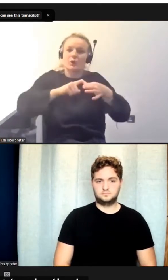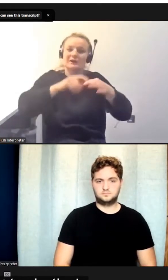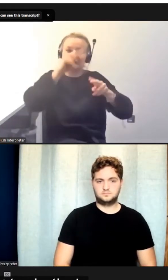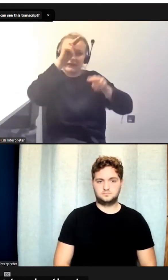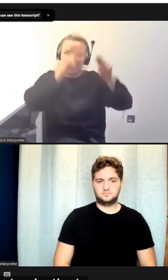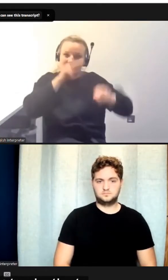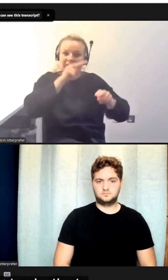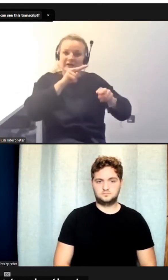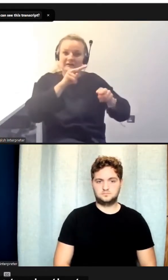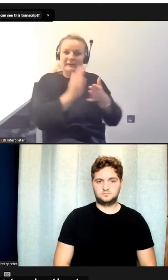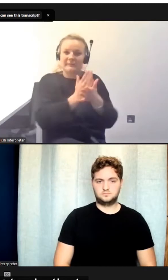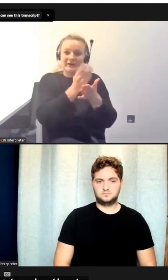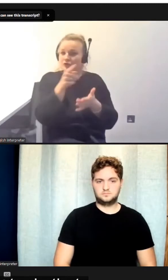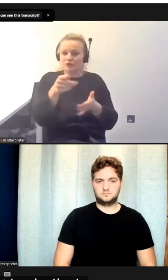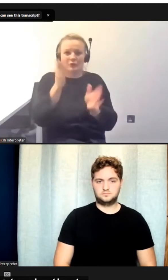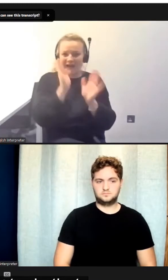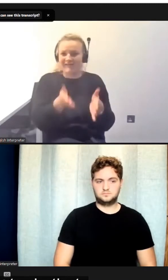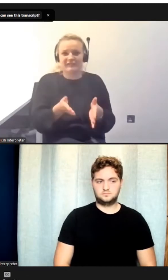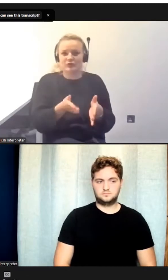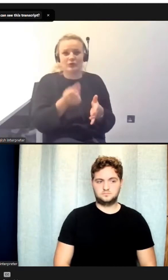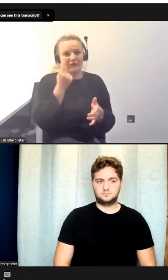So you're not having to do that.